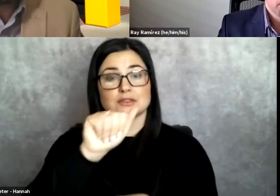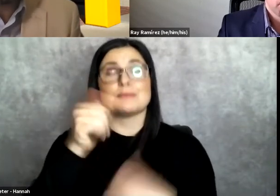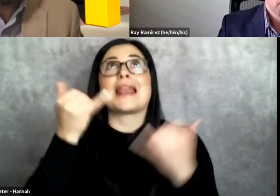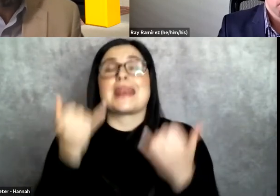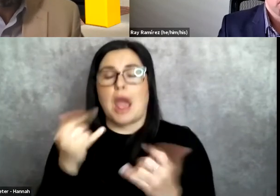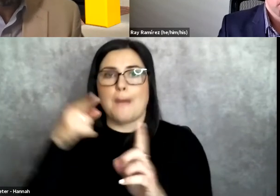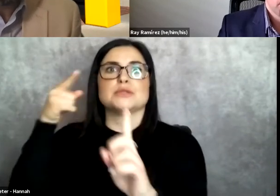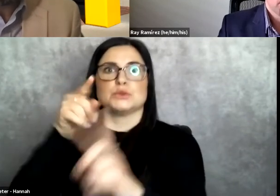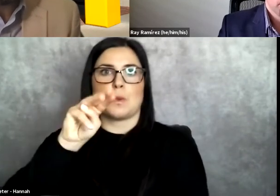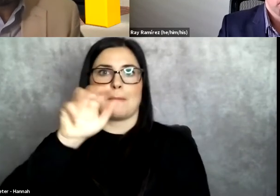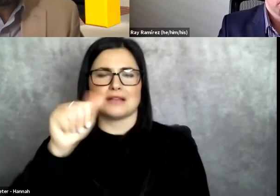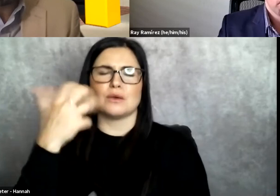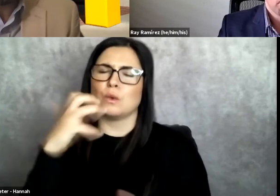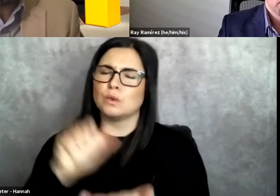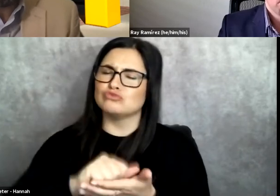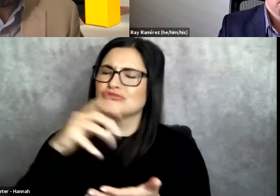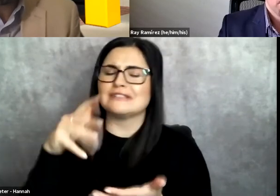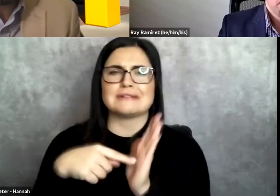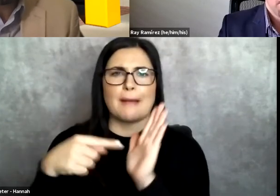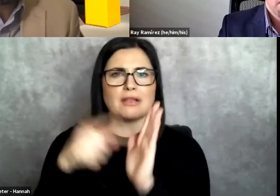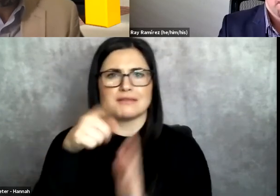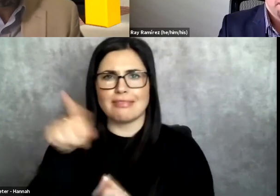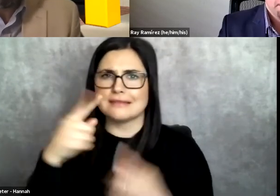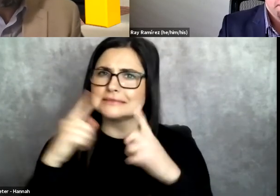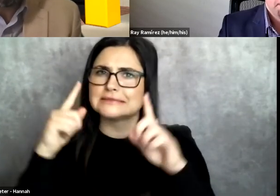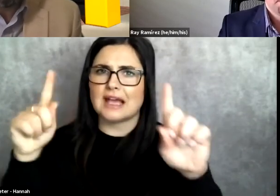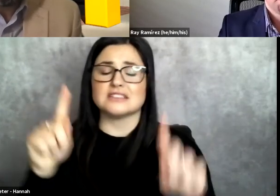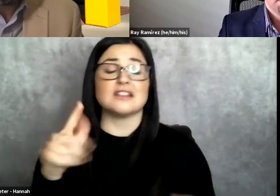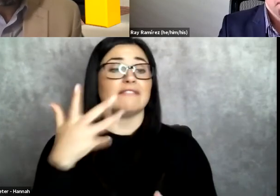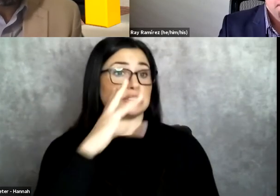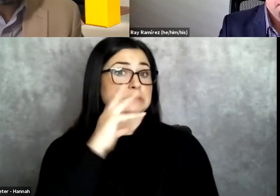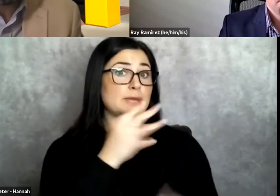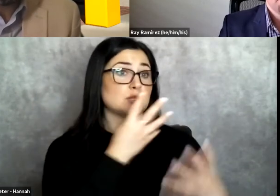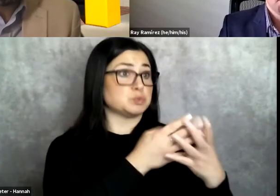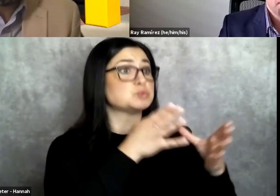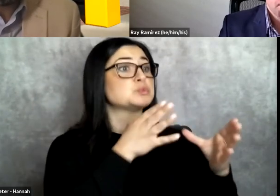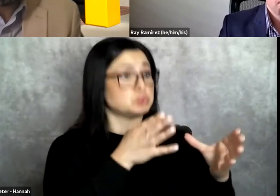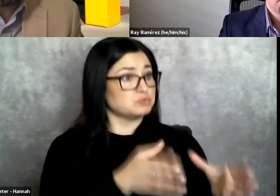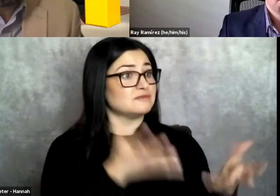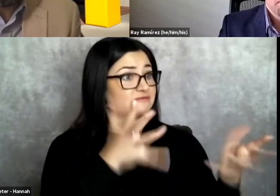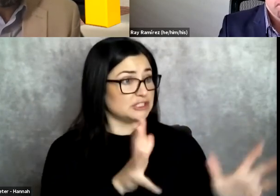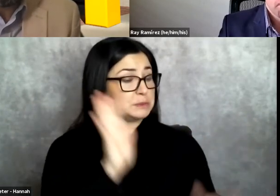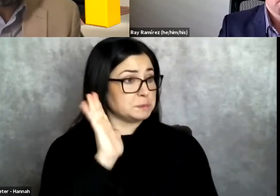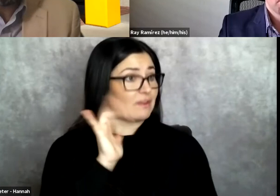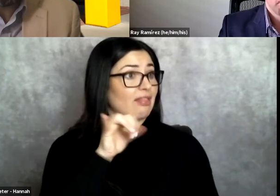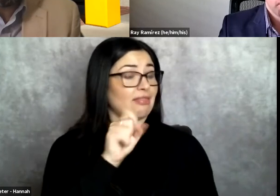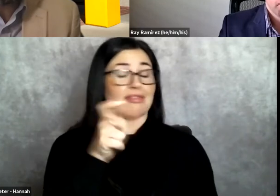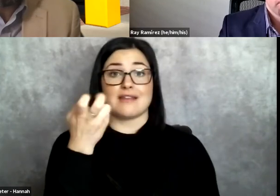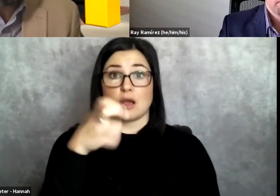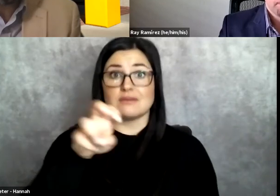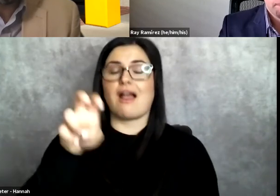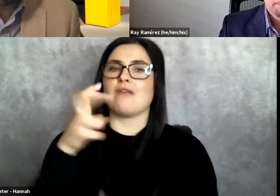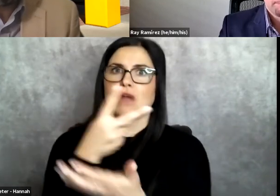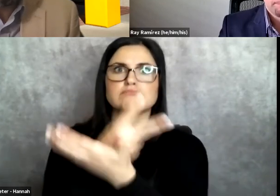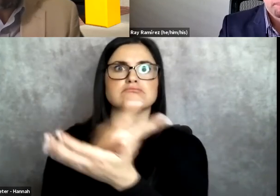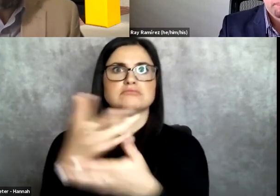examples of people moving forward with their lives after incarceration that is, you know, it is a, it is